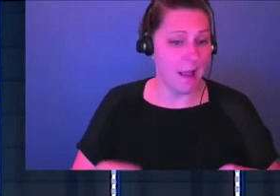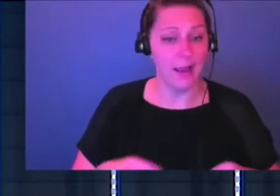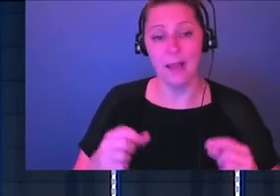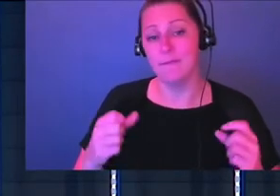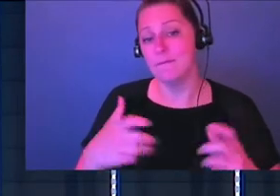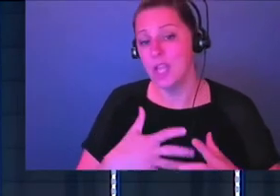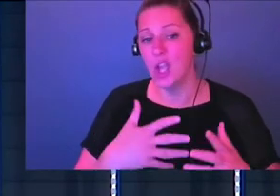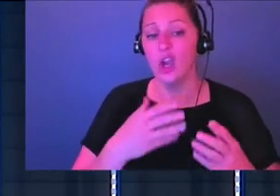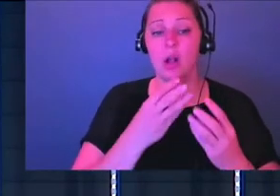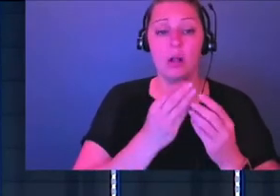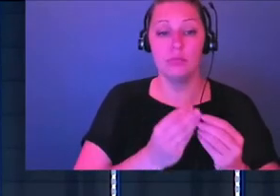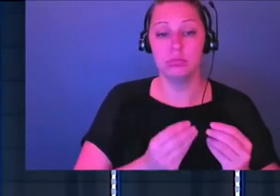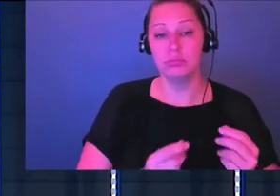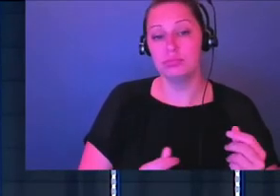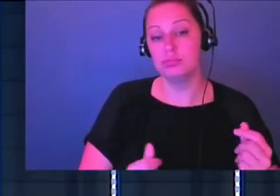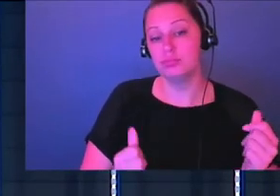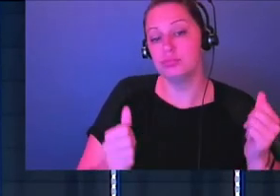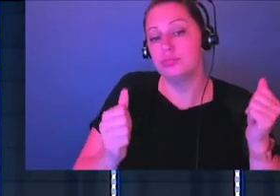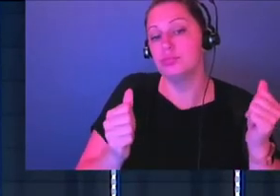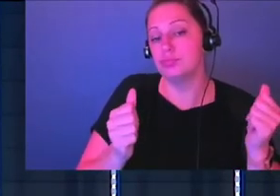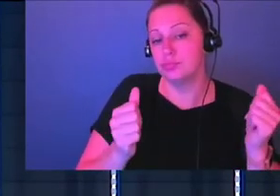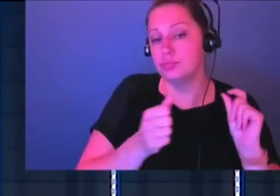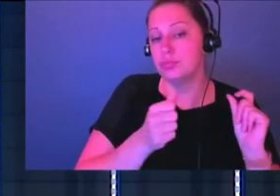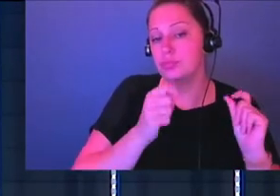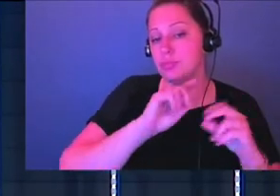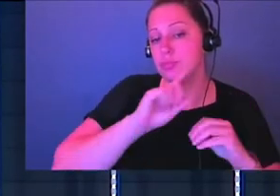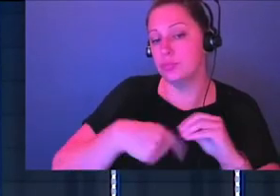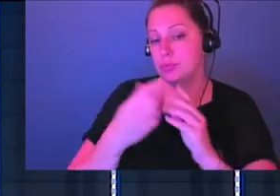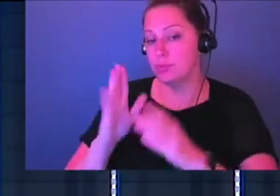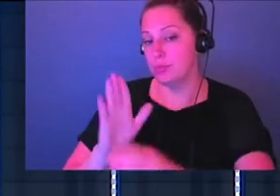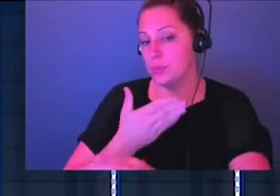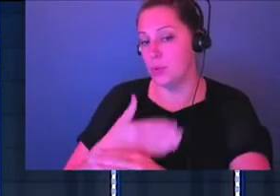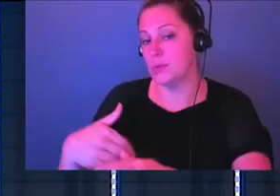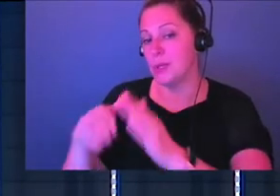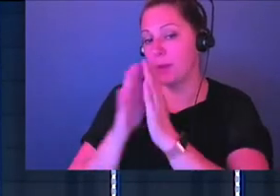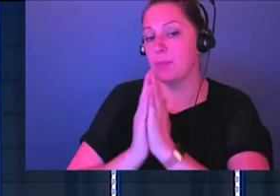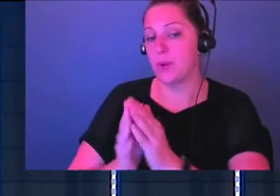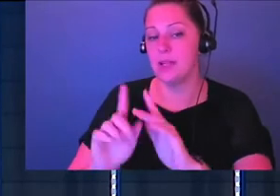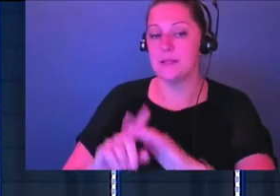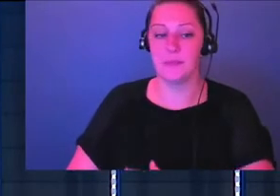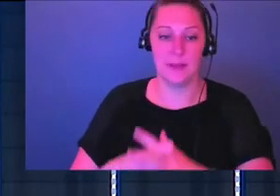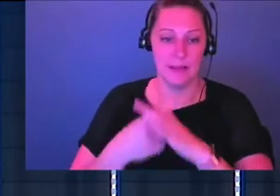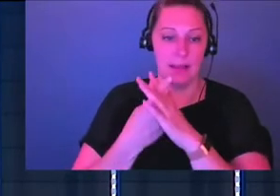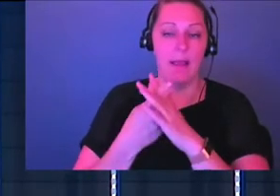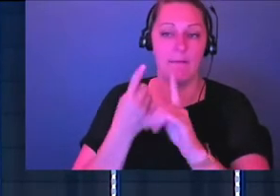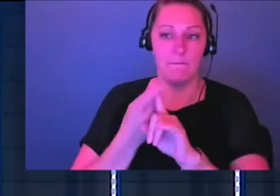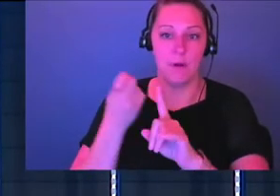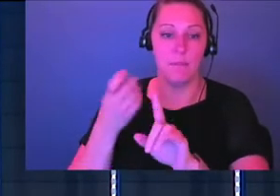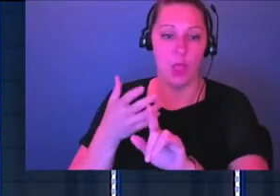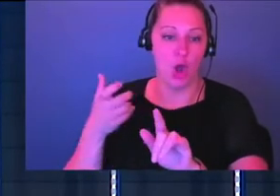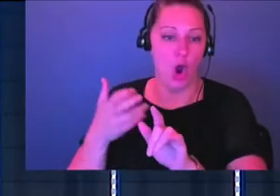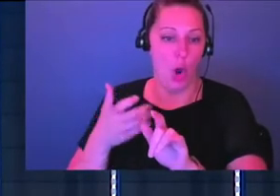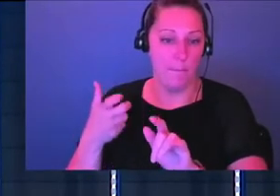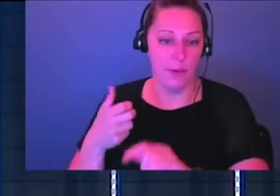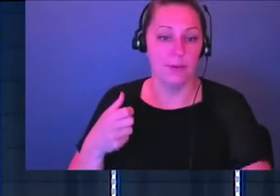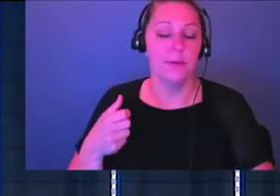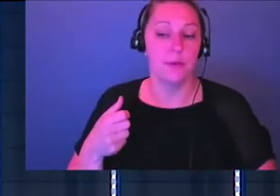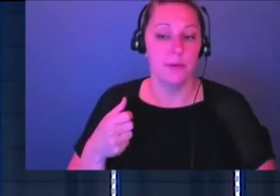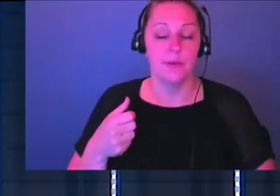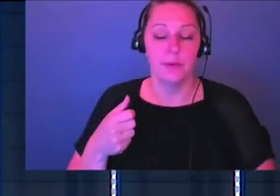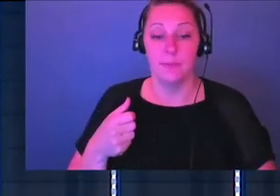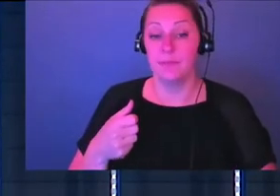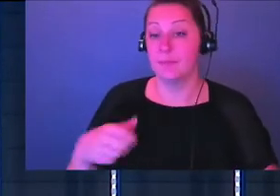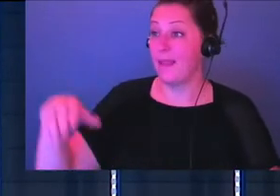that was removed when the praise came in, when the music came in and was played on the harp. And I believe that what God did for